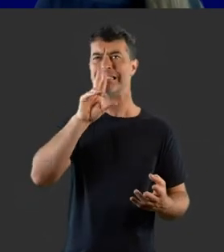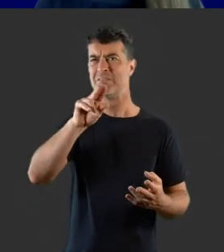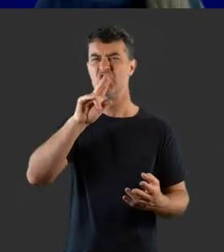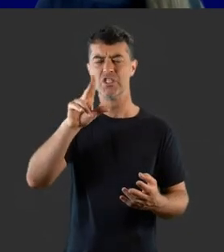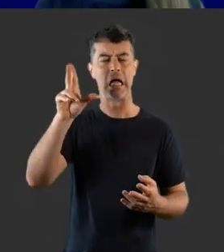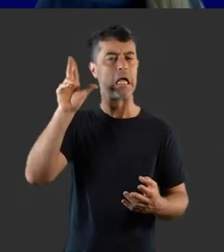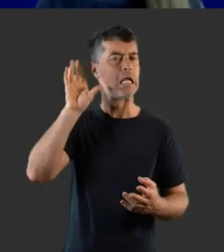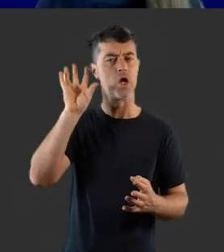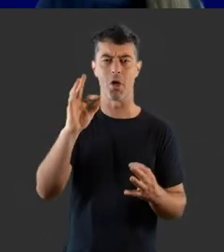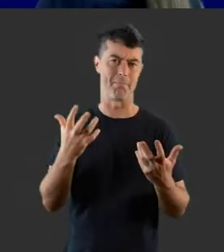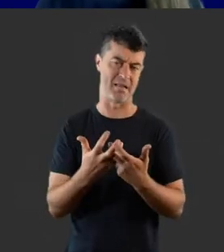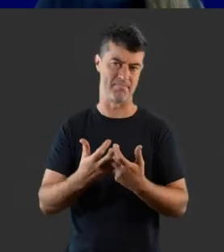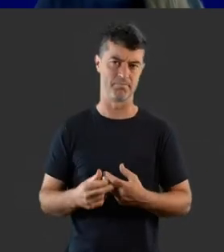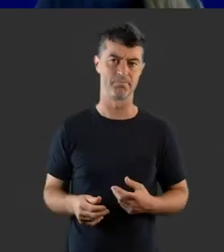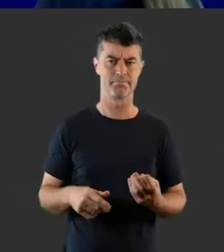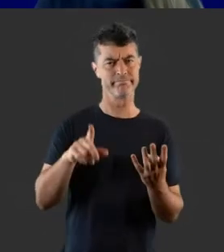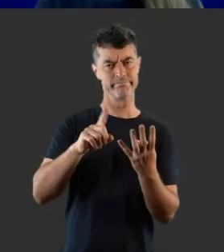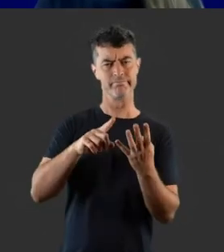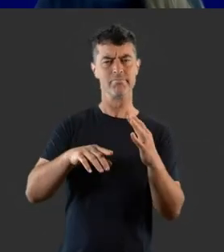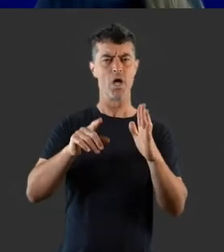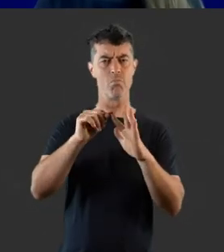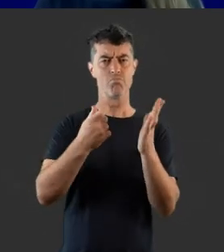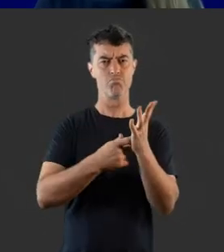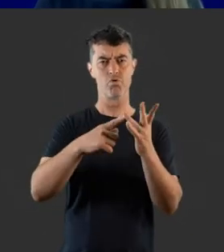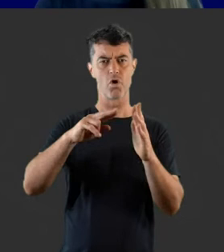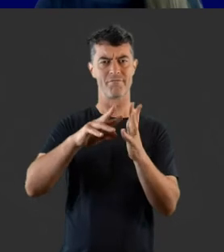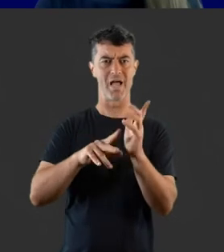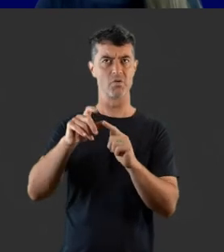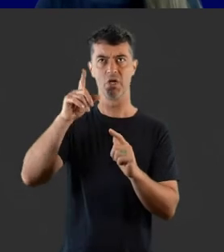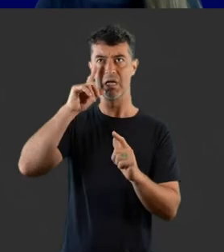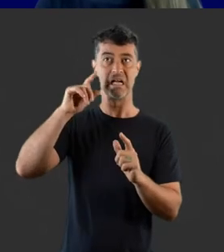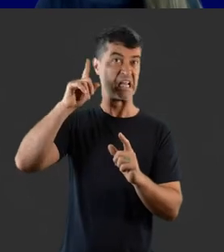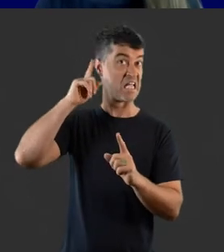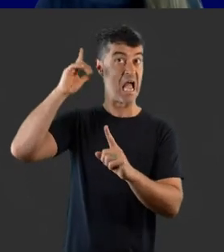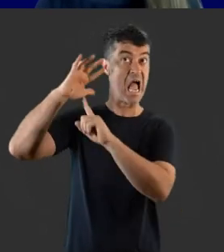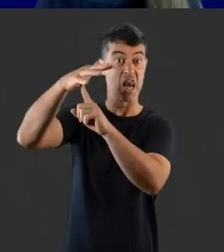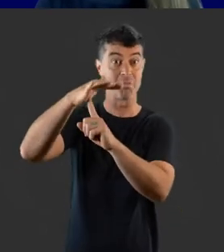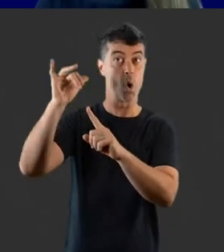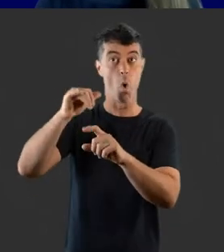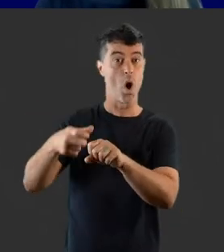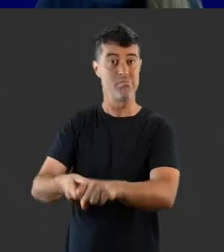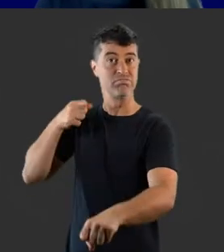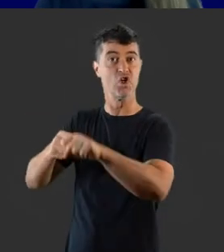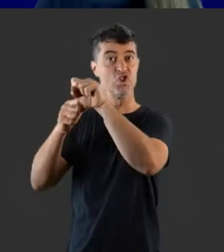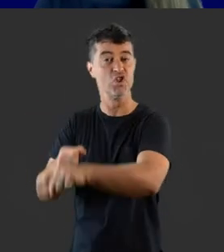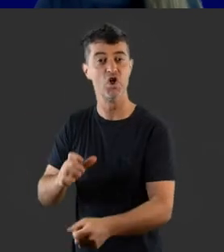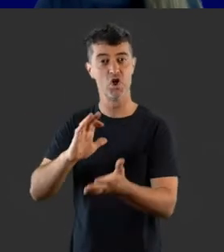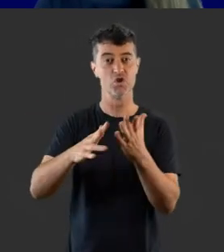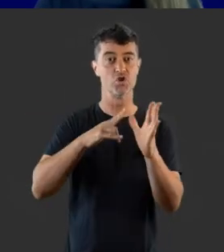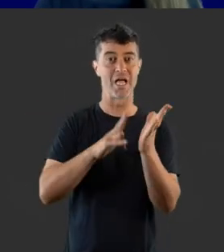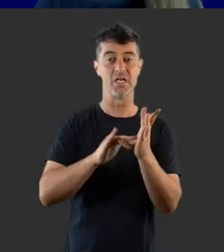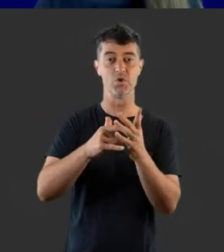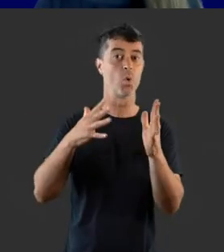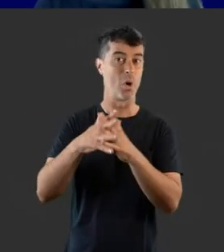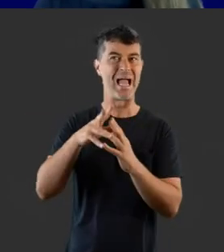speech sounds. With a profound loss, a person is likely to hear a helicopter and chainsaw, especially if those